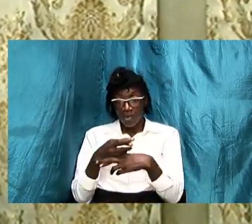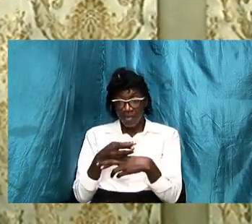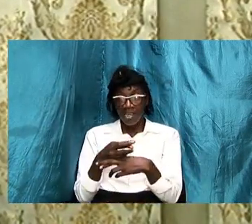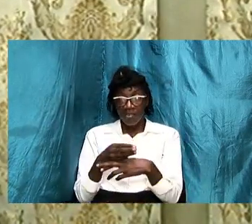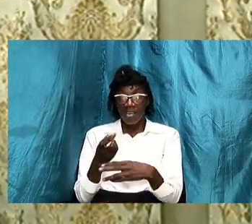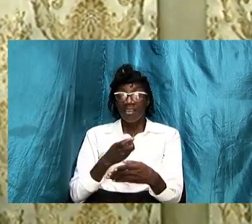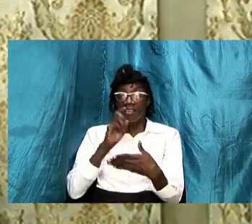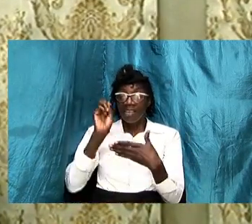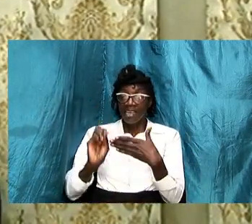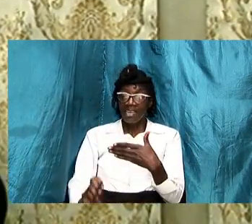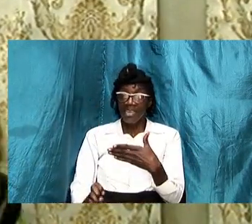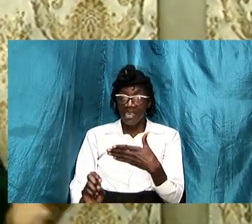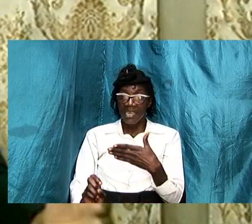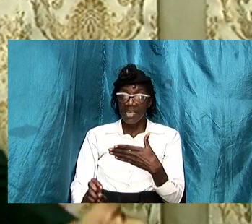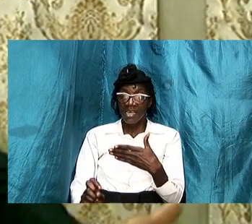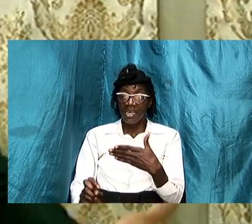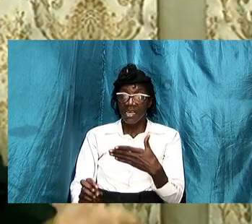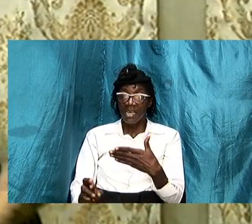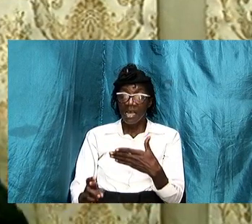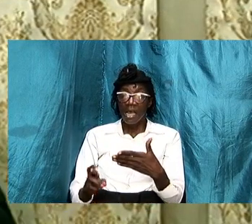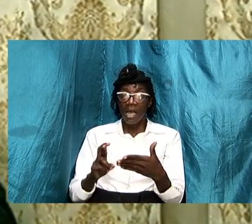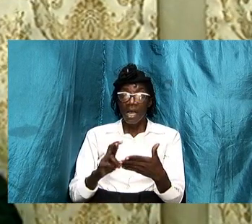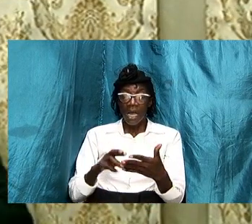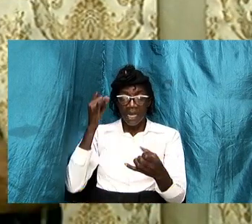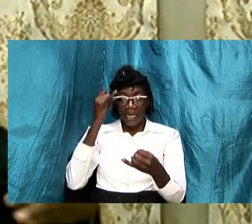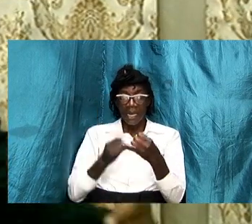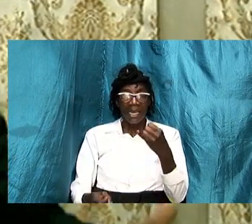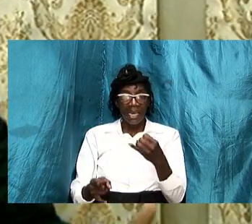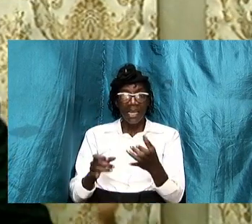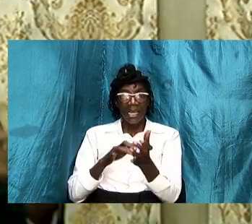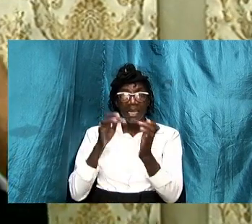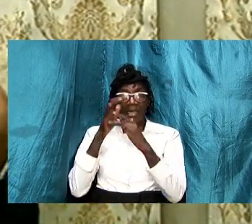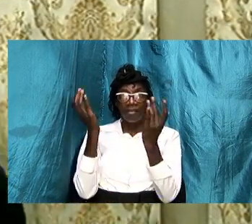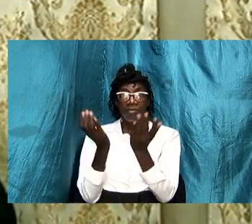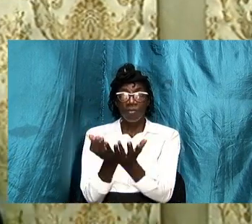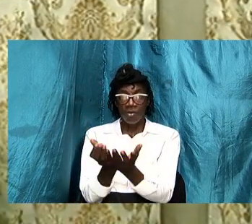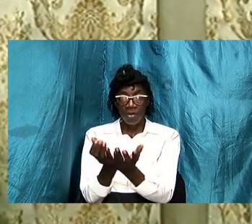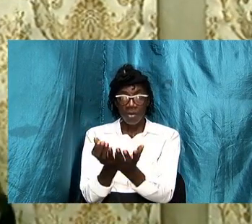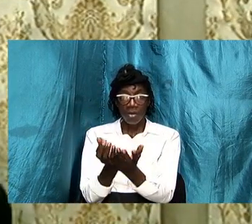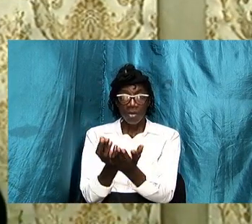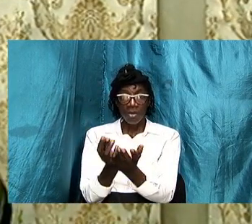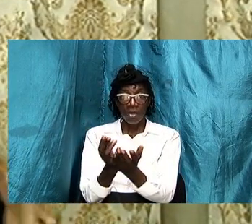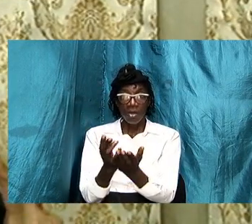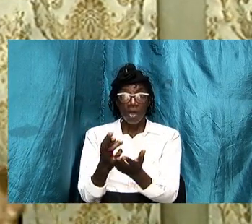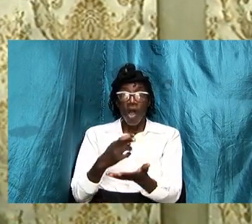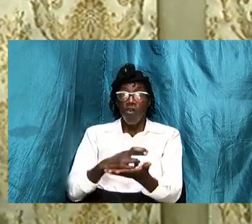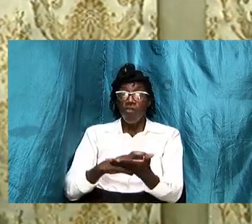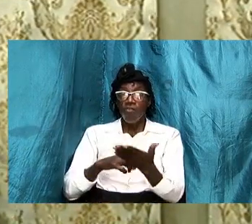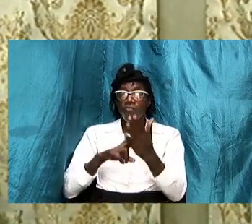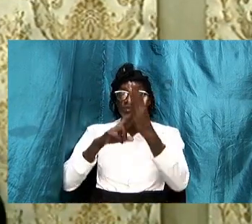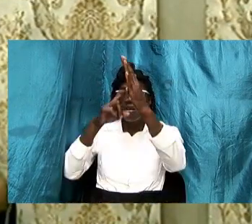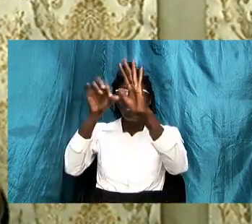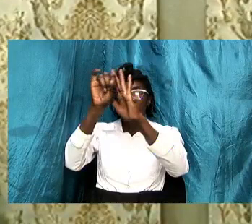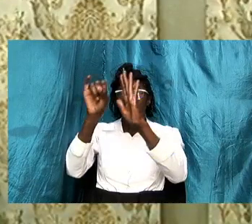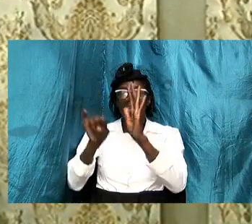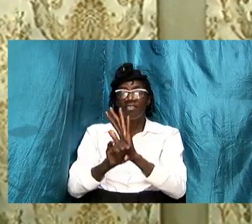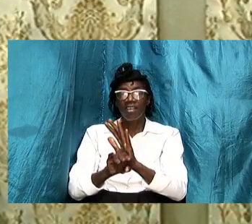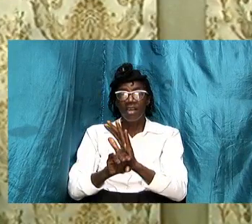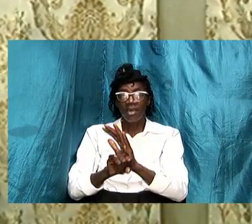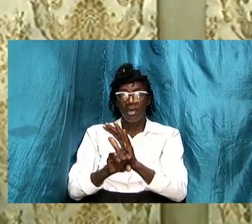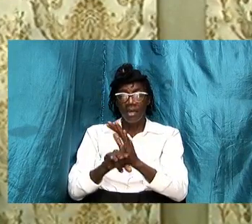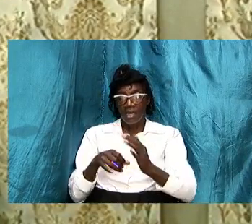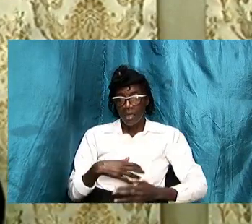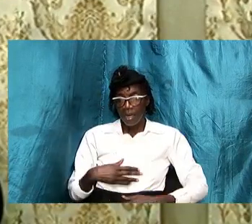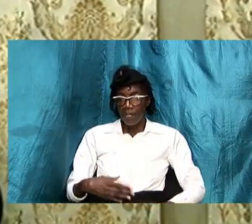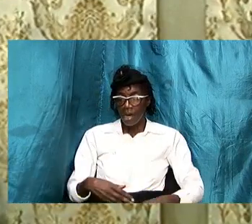revelation he might simply say i have somewhat against you because you have not been doing and the head speaking and then the body moves to put them to